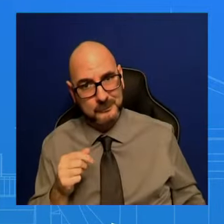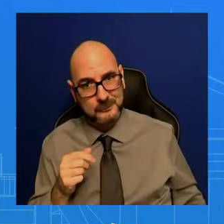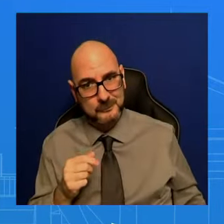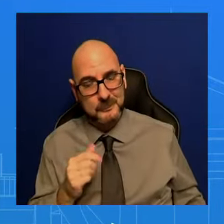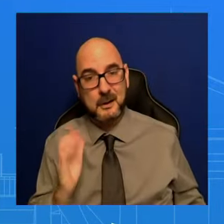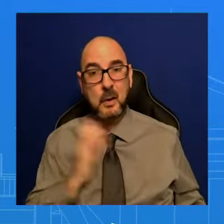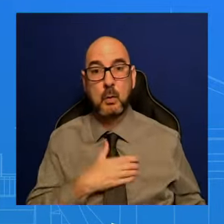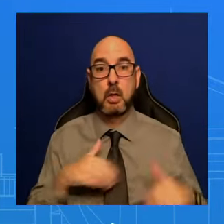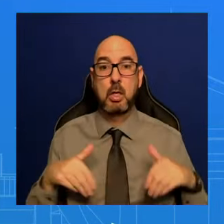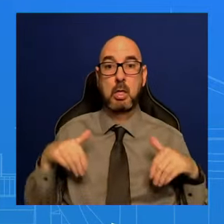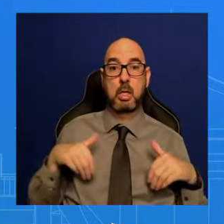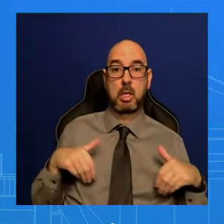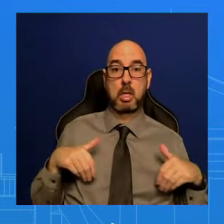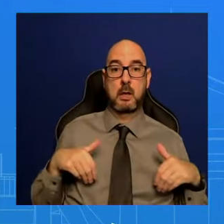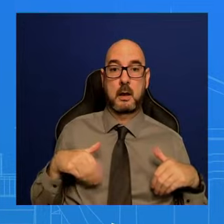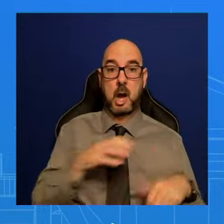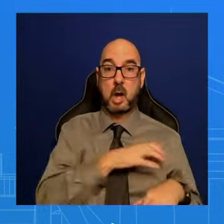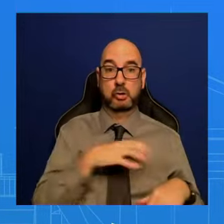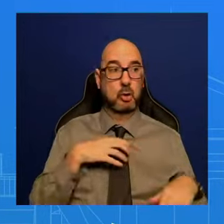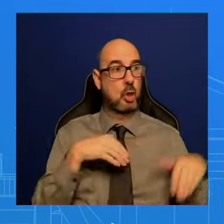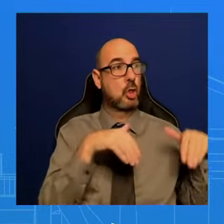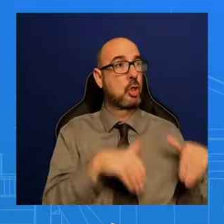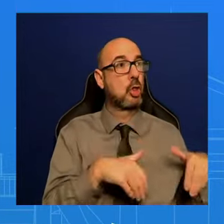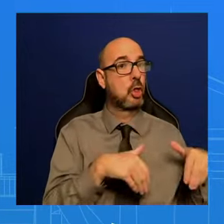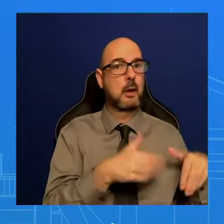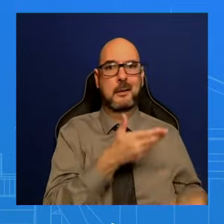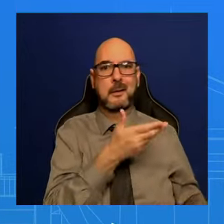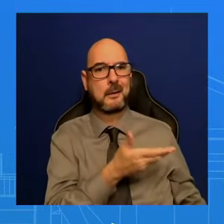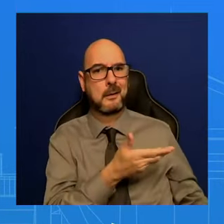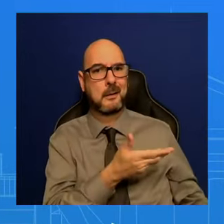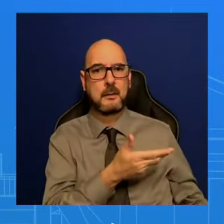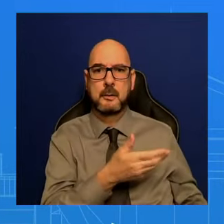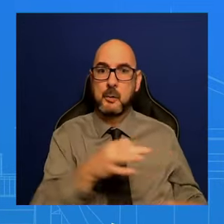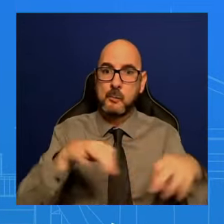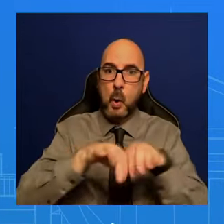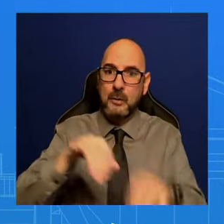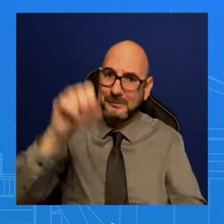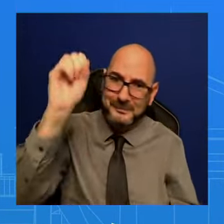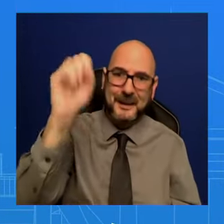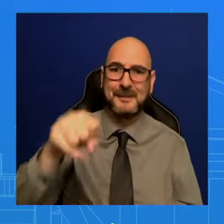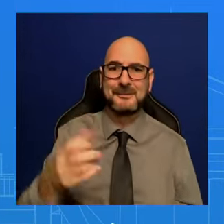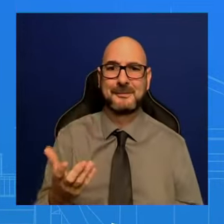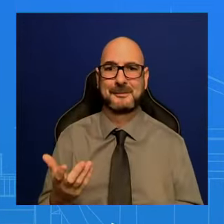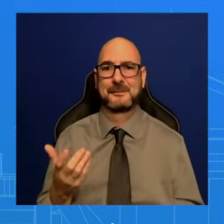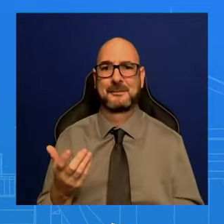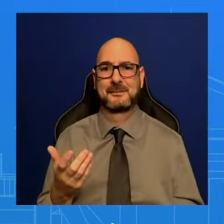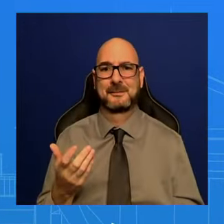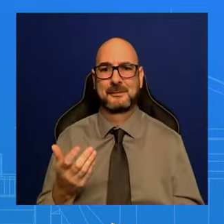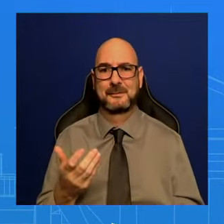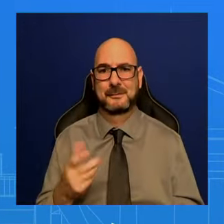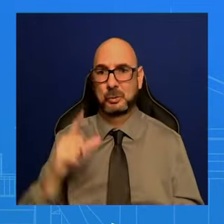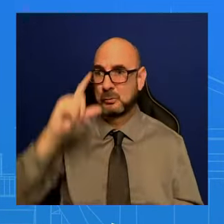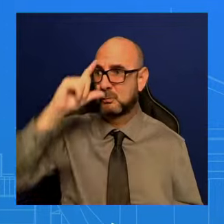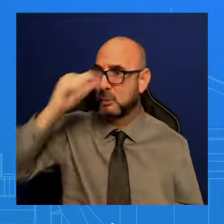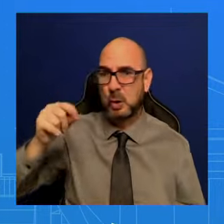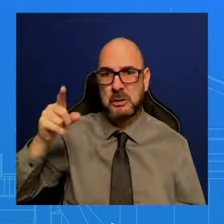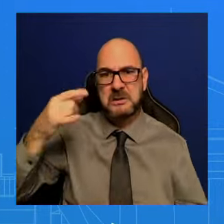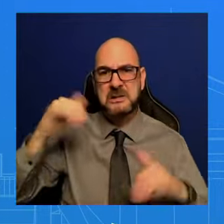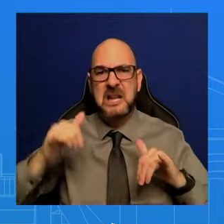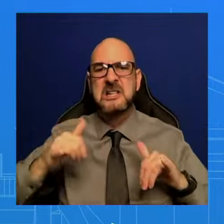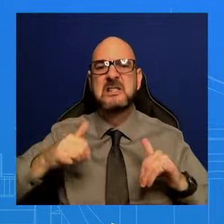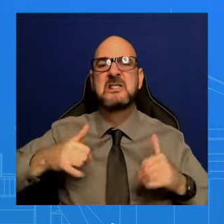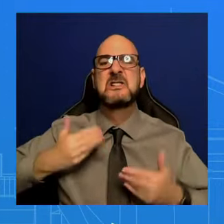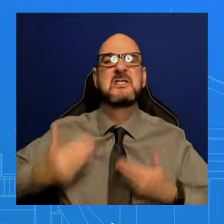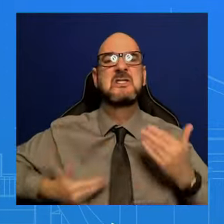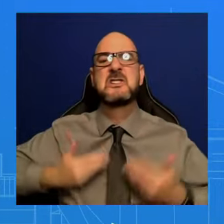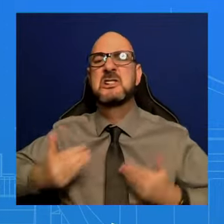does that matter? Yes, it matters. I mean, Putin continues to move forward, right? And we have seen what